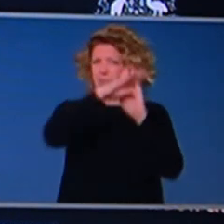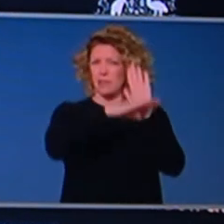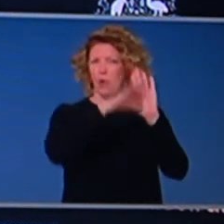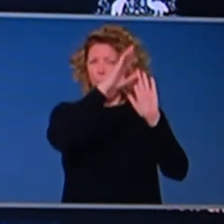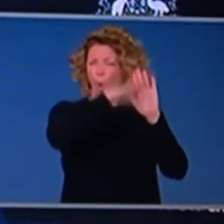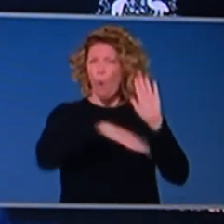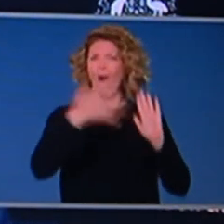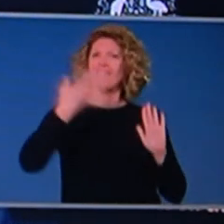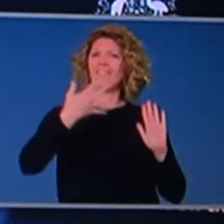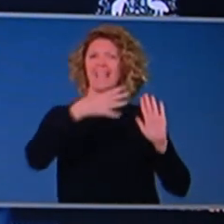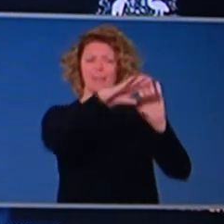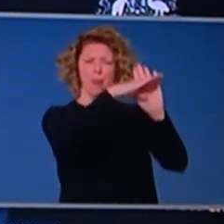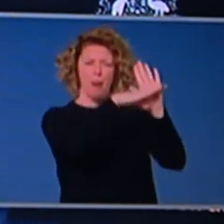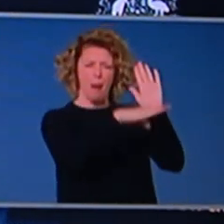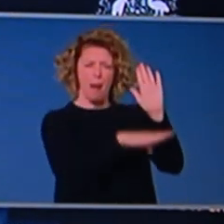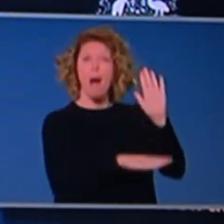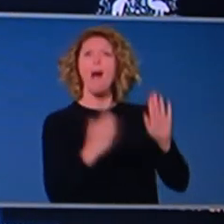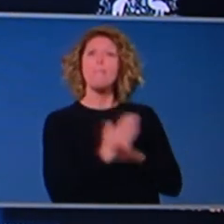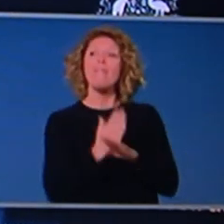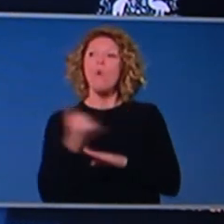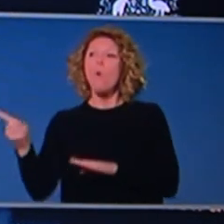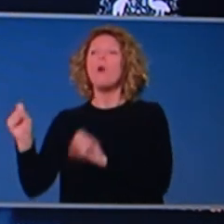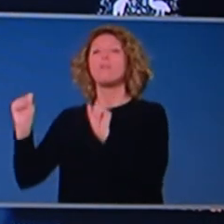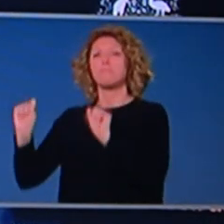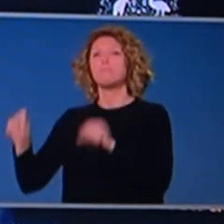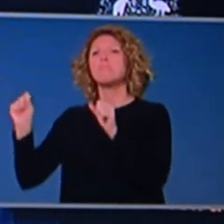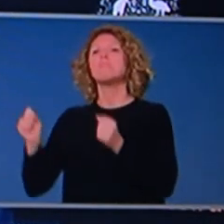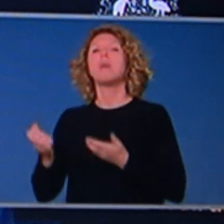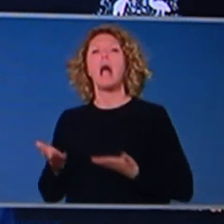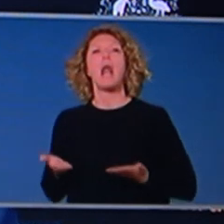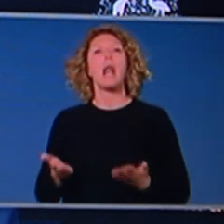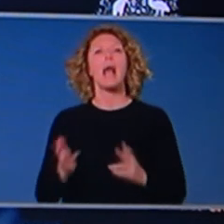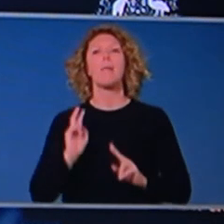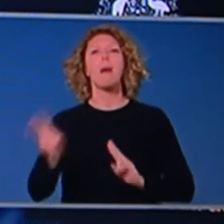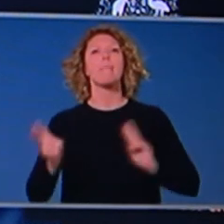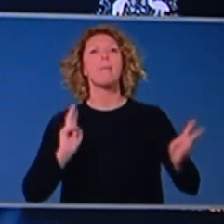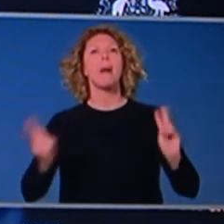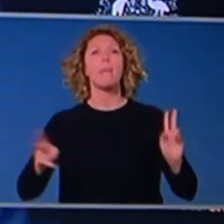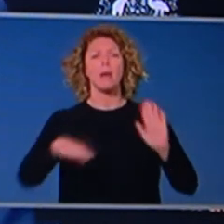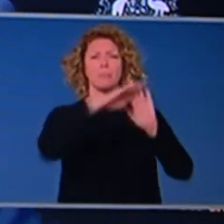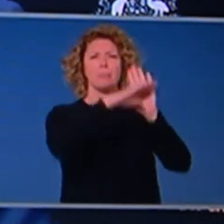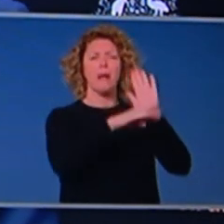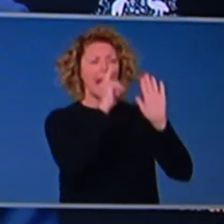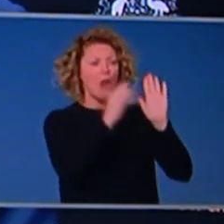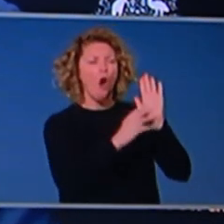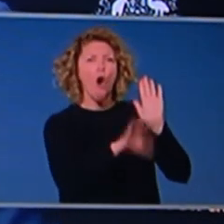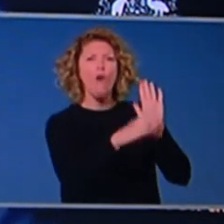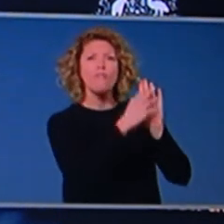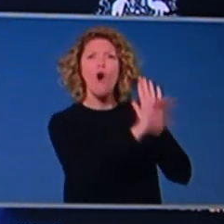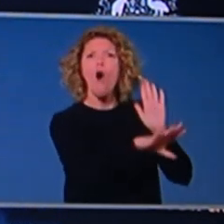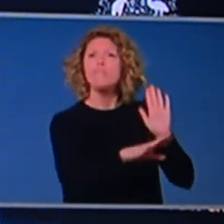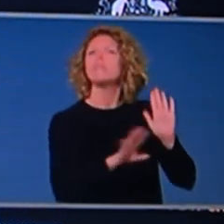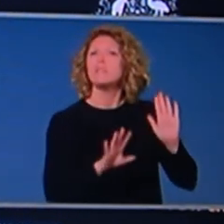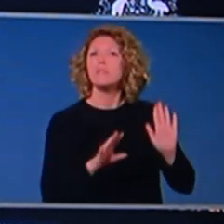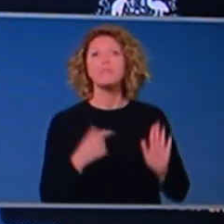we met before they were prepared to consider any relaxation of current measures. And I was pleased to be able to